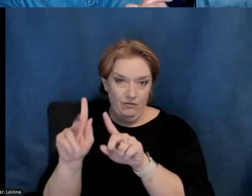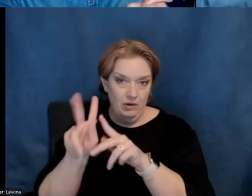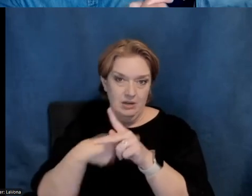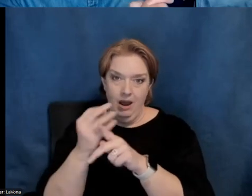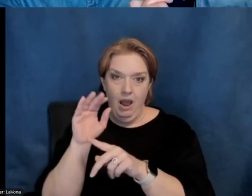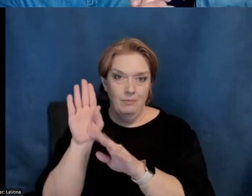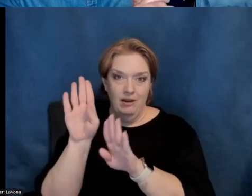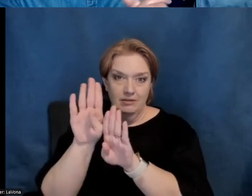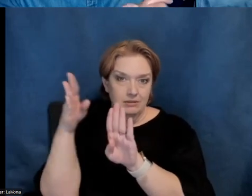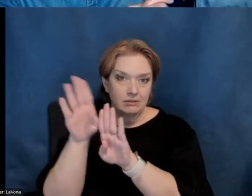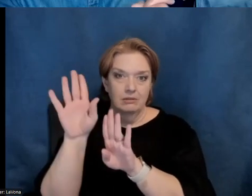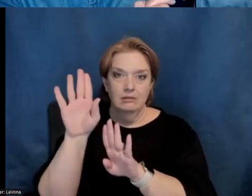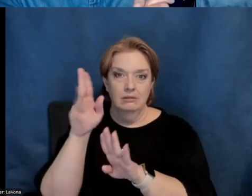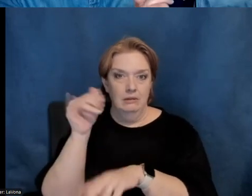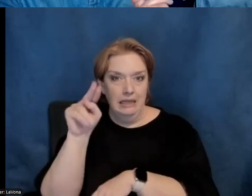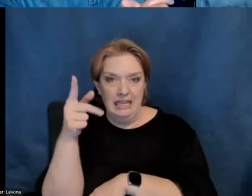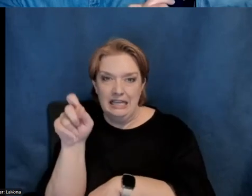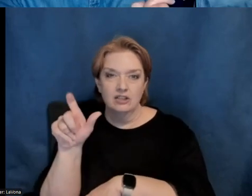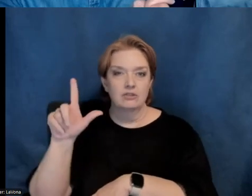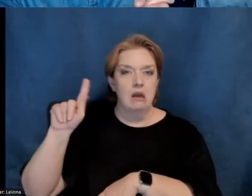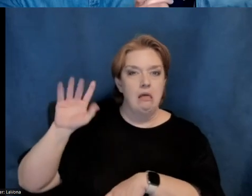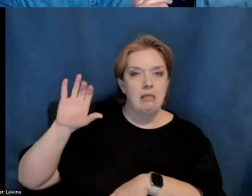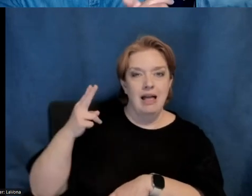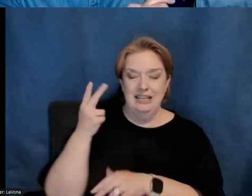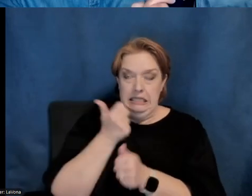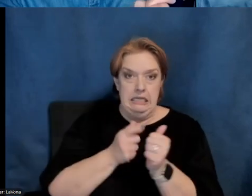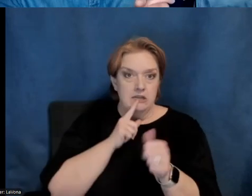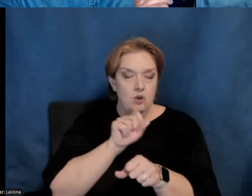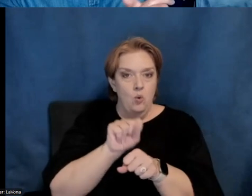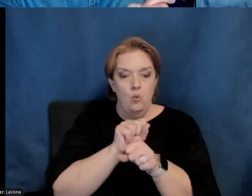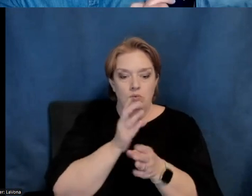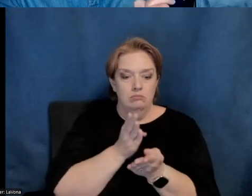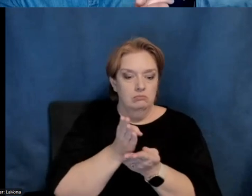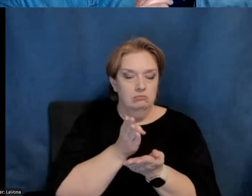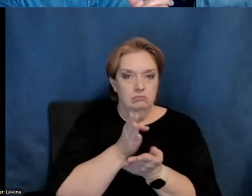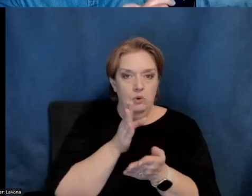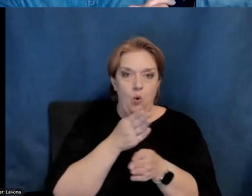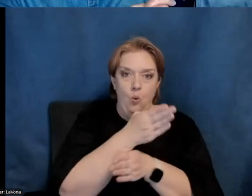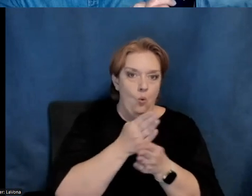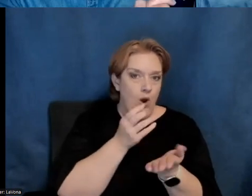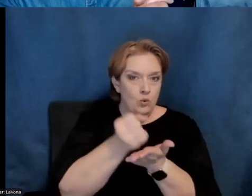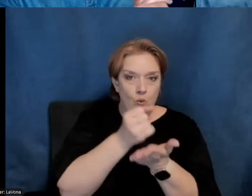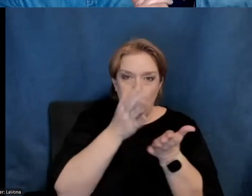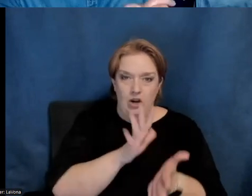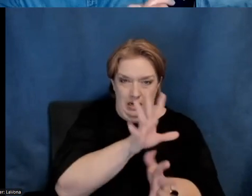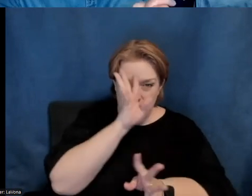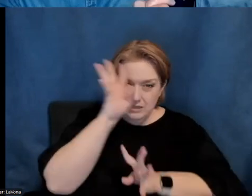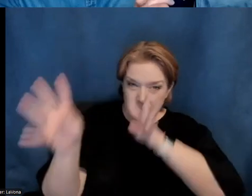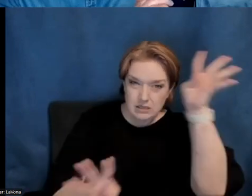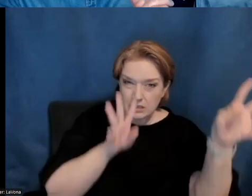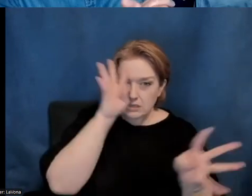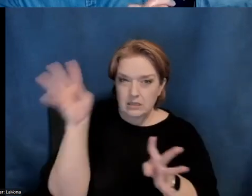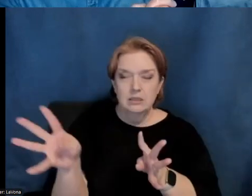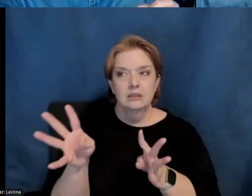each one reflects the imagination of, uh, a woodworker, uh, with, uh, tremendous ability to, uh, realize his